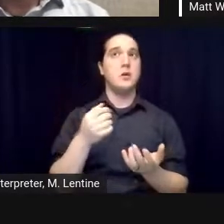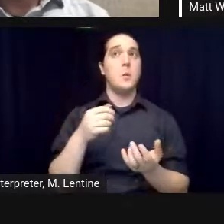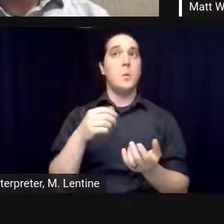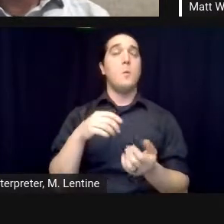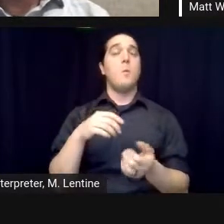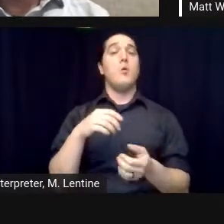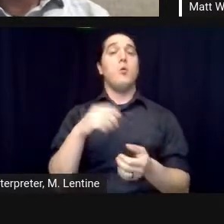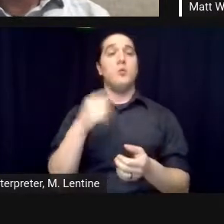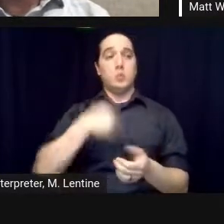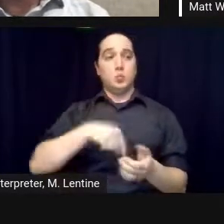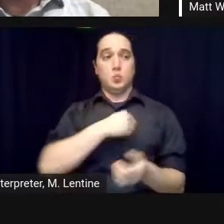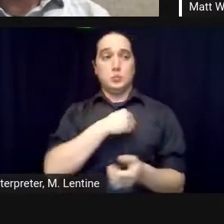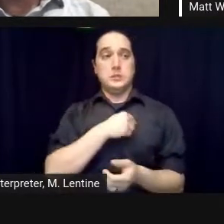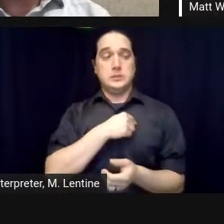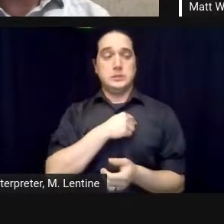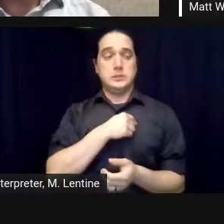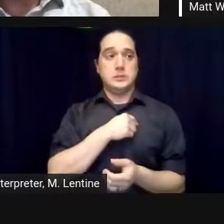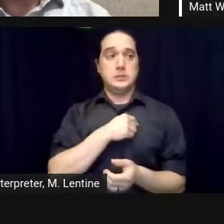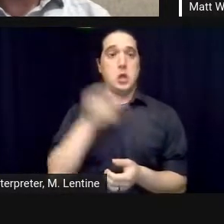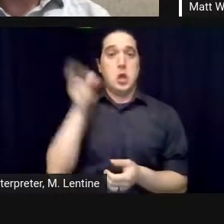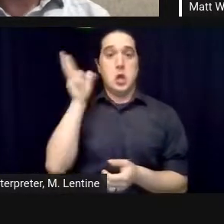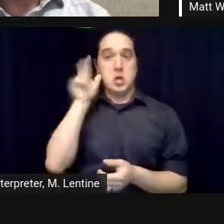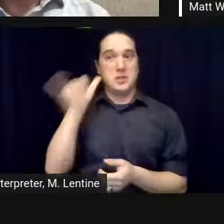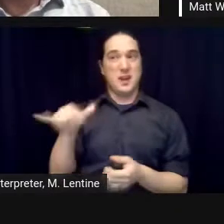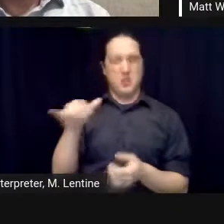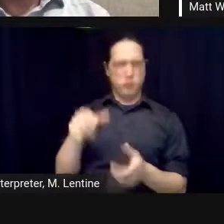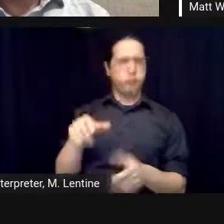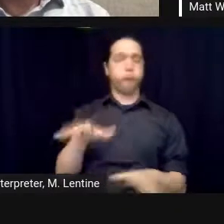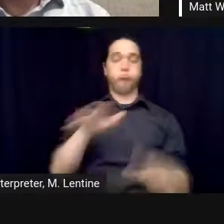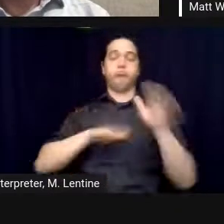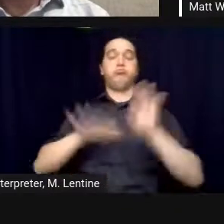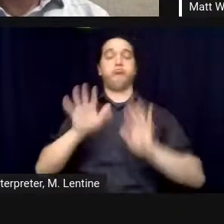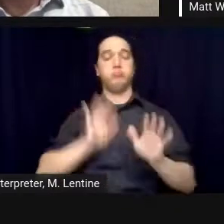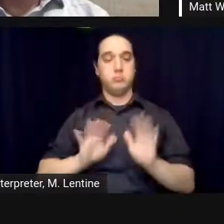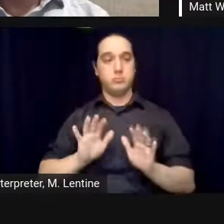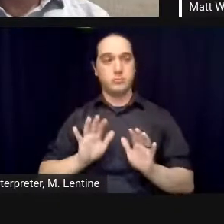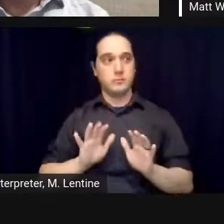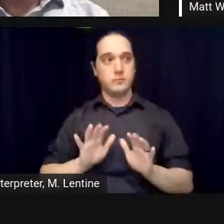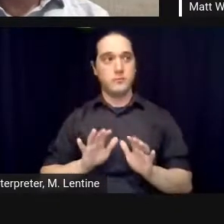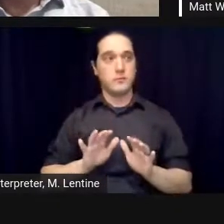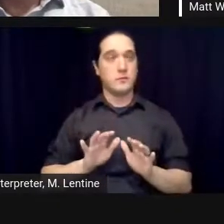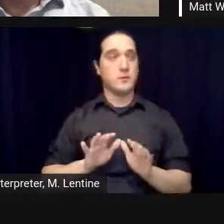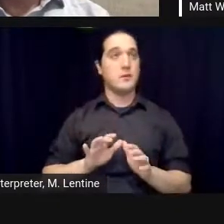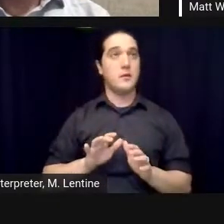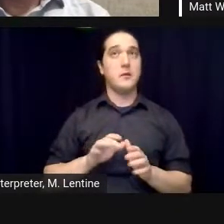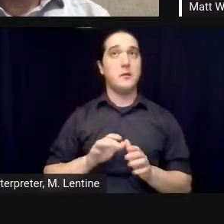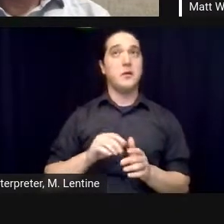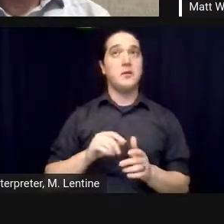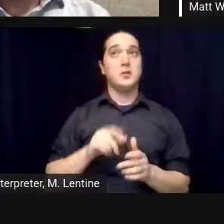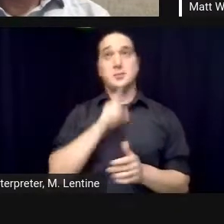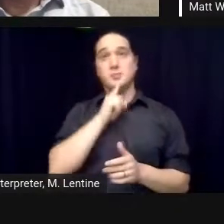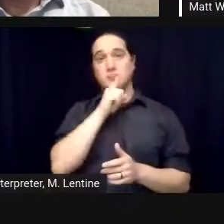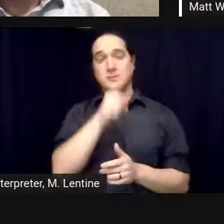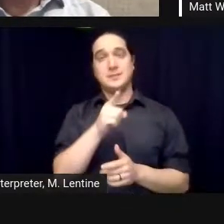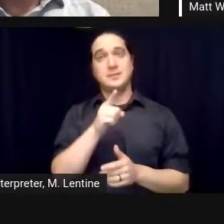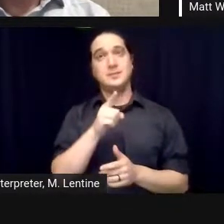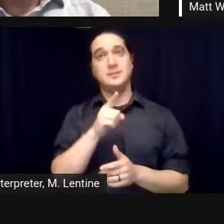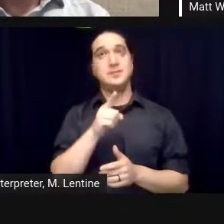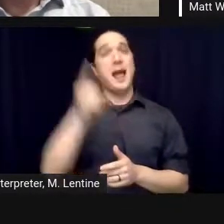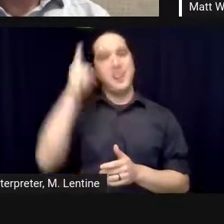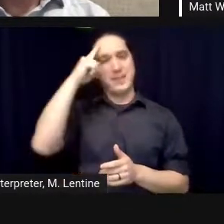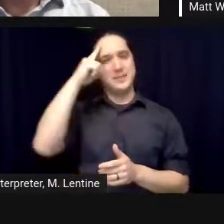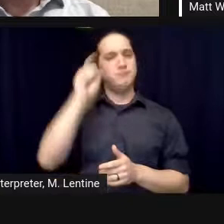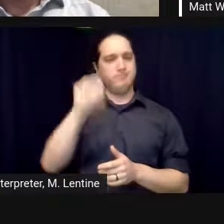two or three years and then it kind of uh you know turned on a dime and you know i think we made mistakes